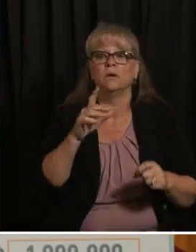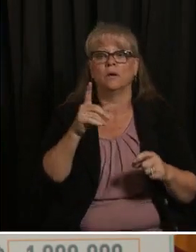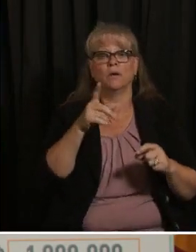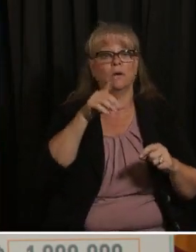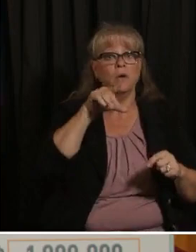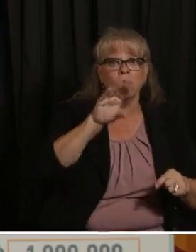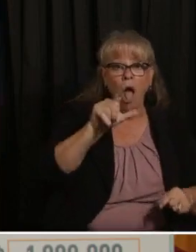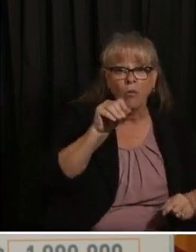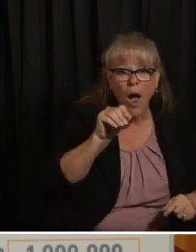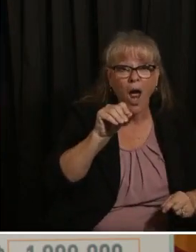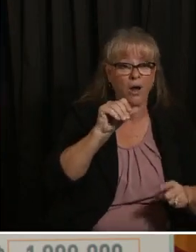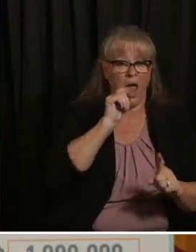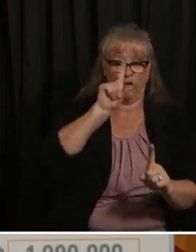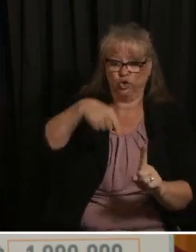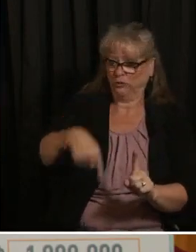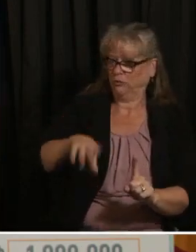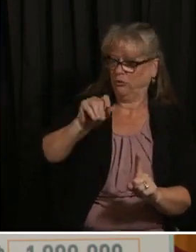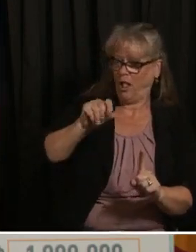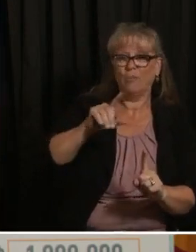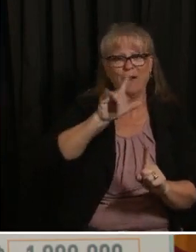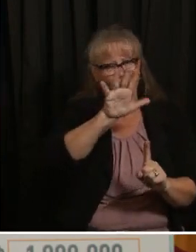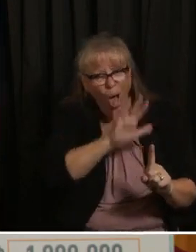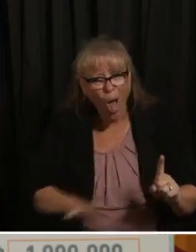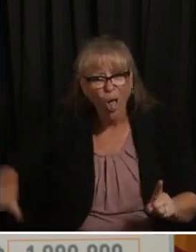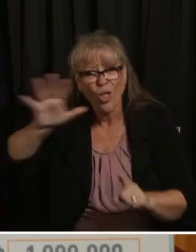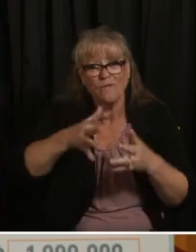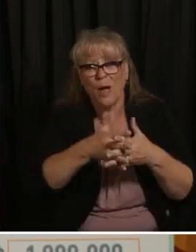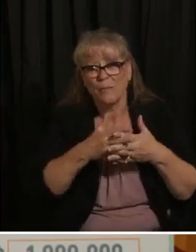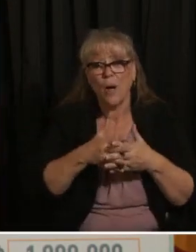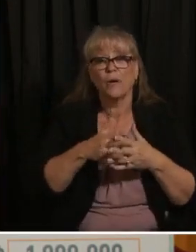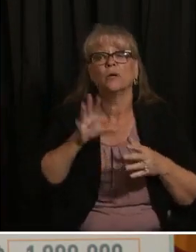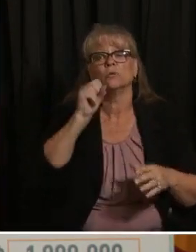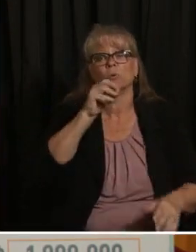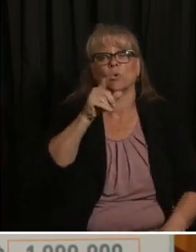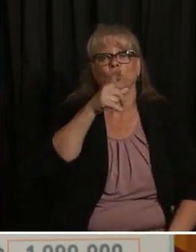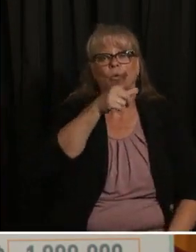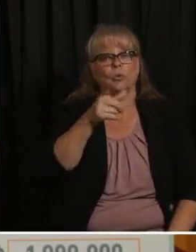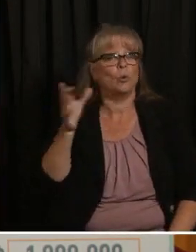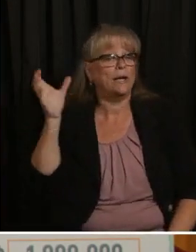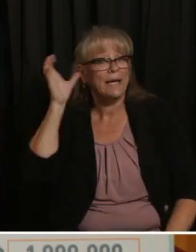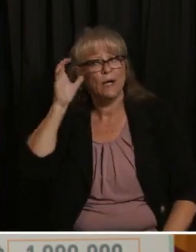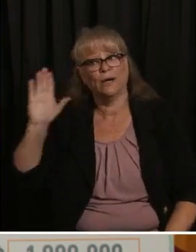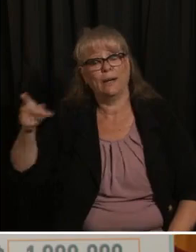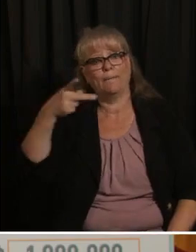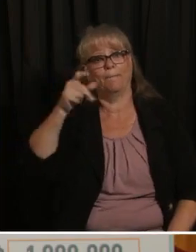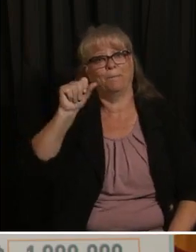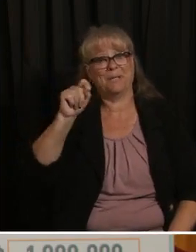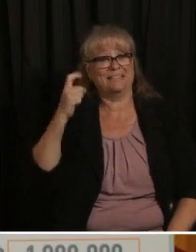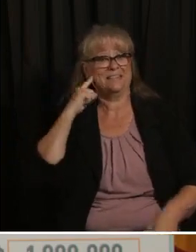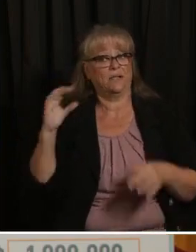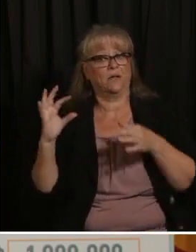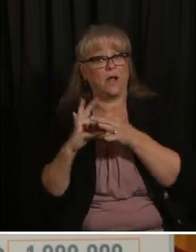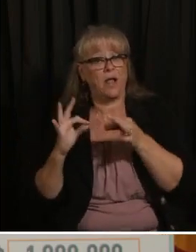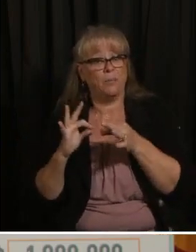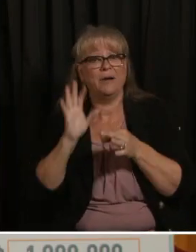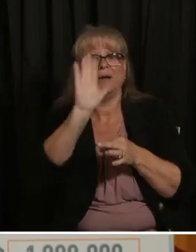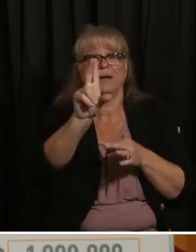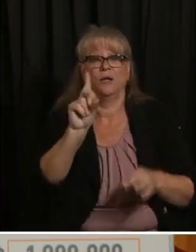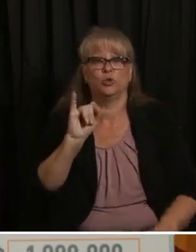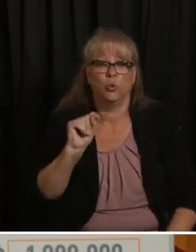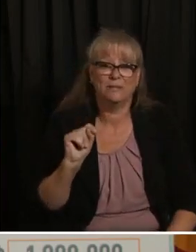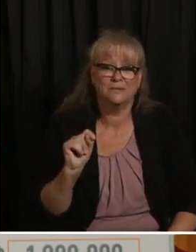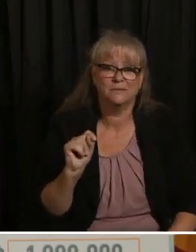listen to pete's story and and take advantage of that uh really take advantage of that and uh if